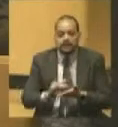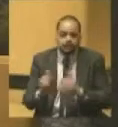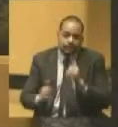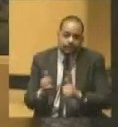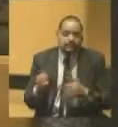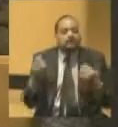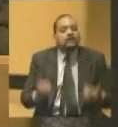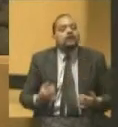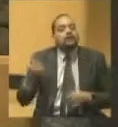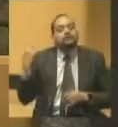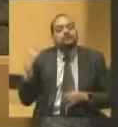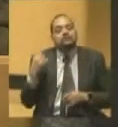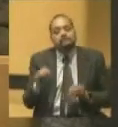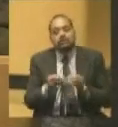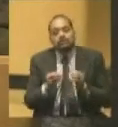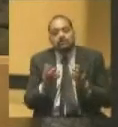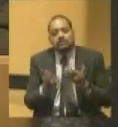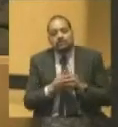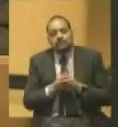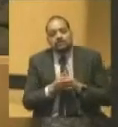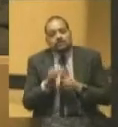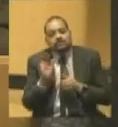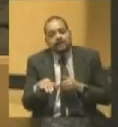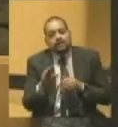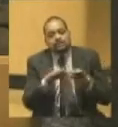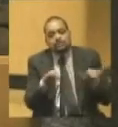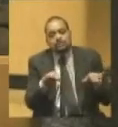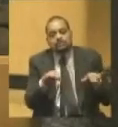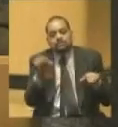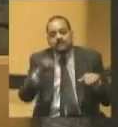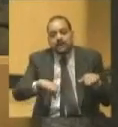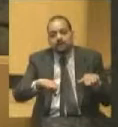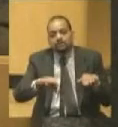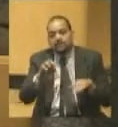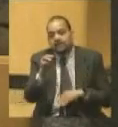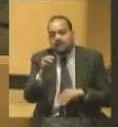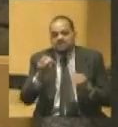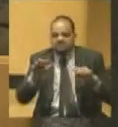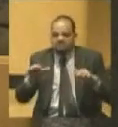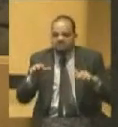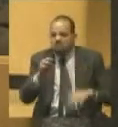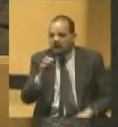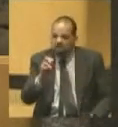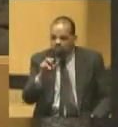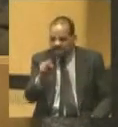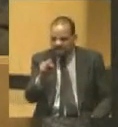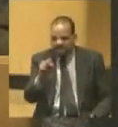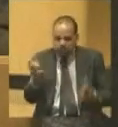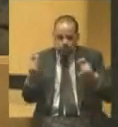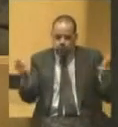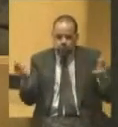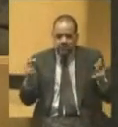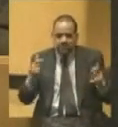this was a little tougher stand here, the platform denounced, quote, the monstrous fallacy that the union can be